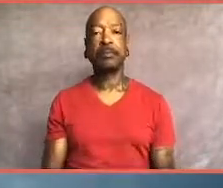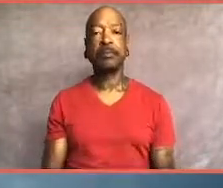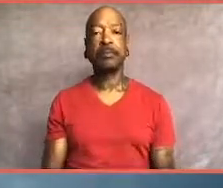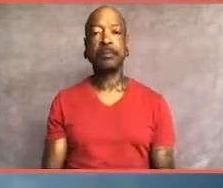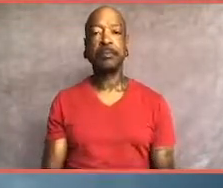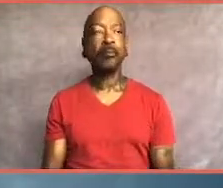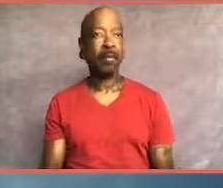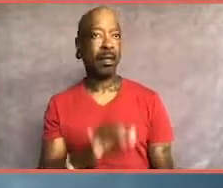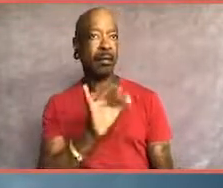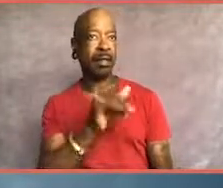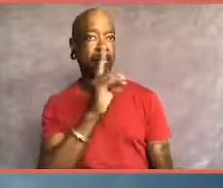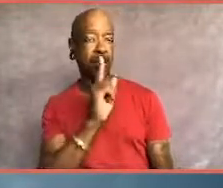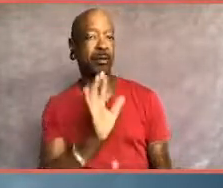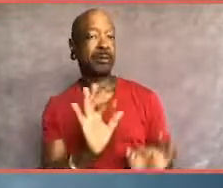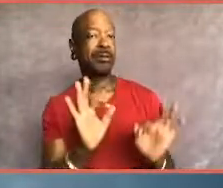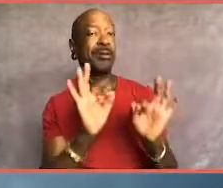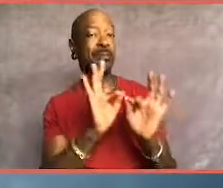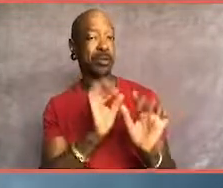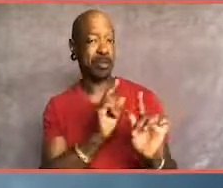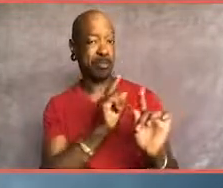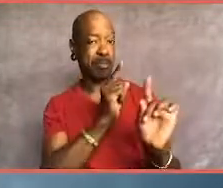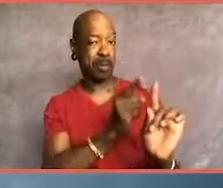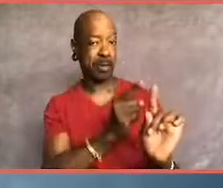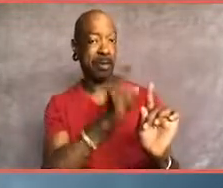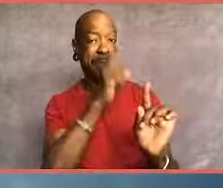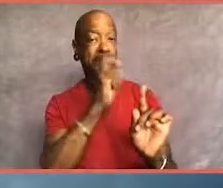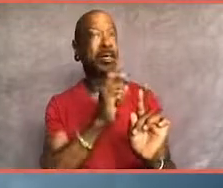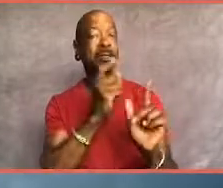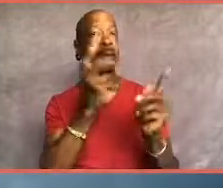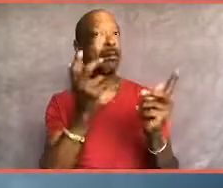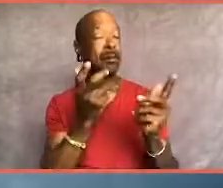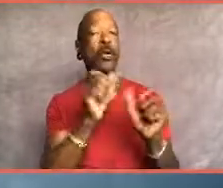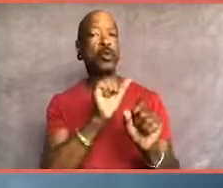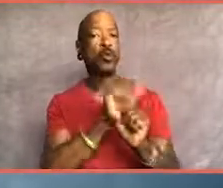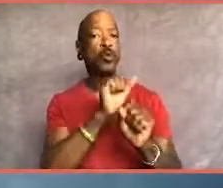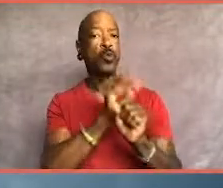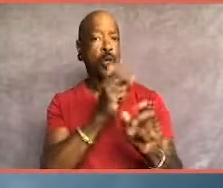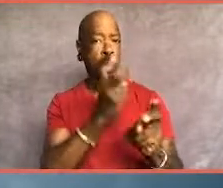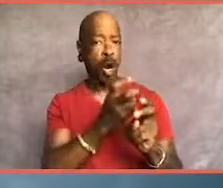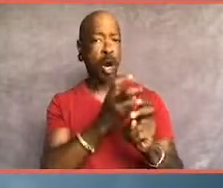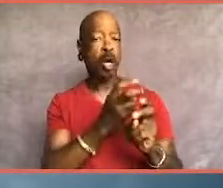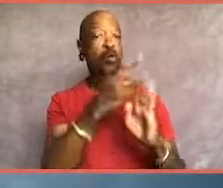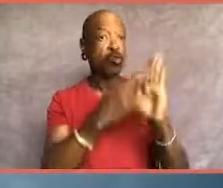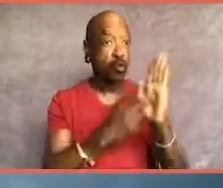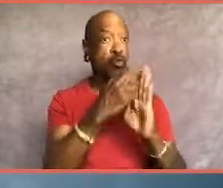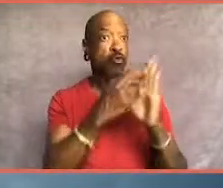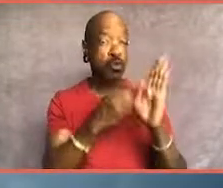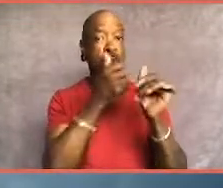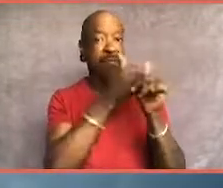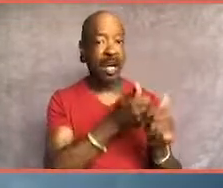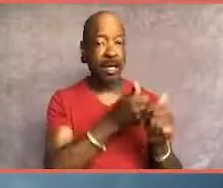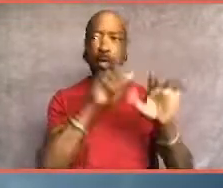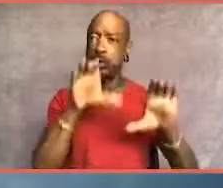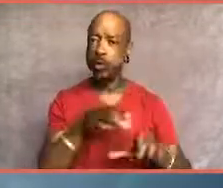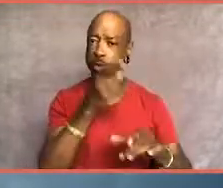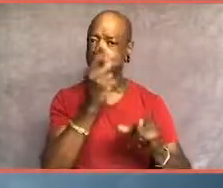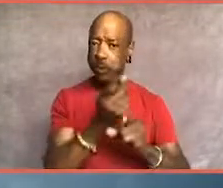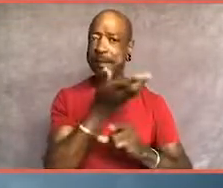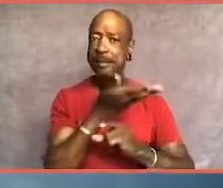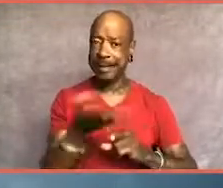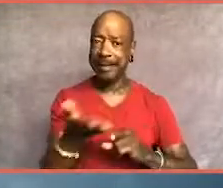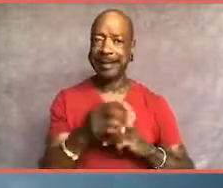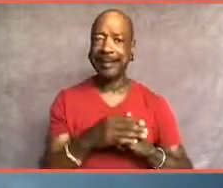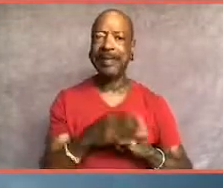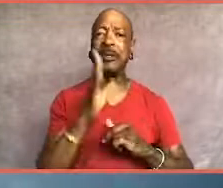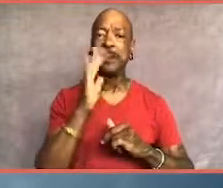That's such an important point because when you work hard and you play by the rules and you do the right thing by